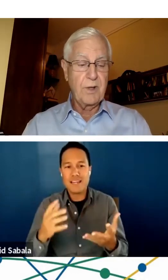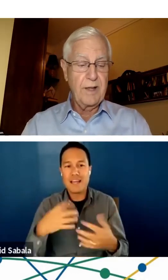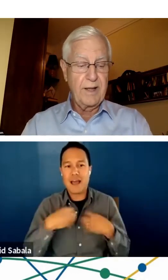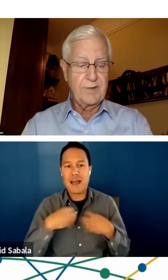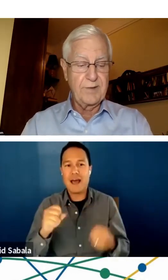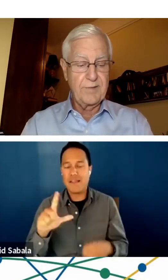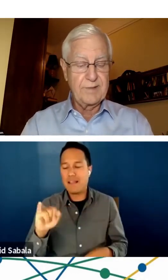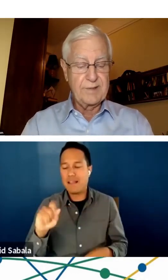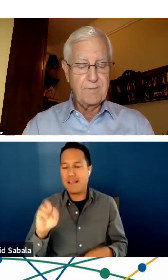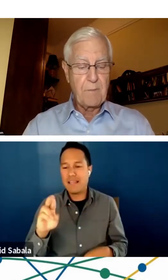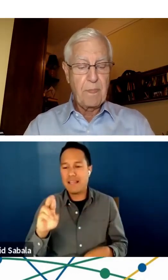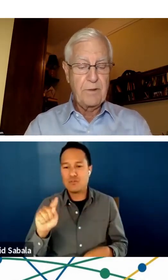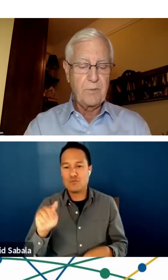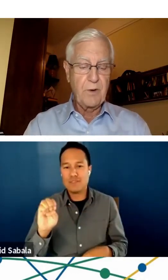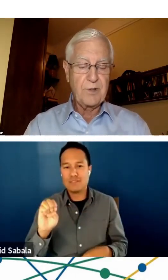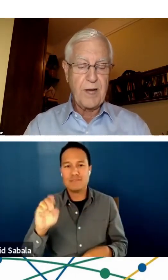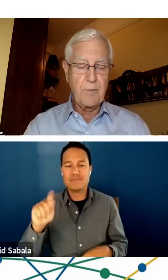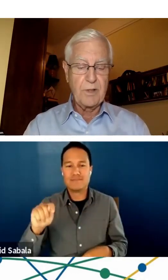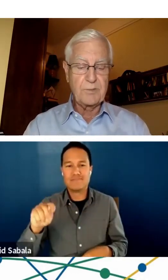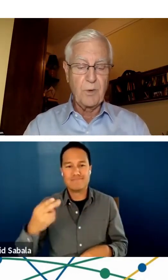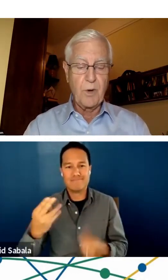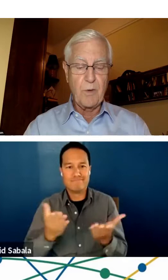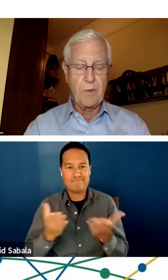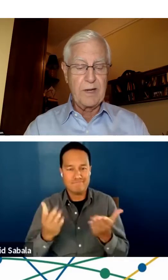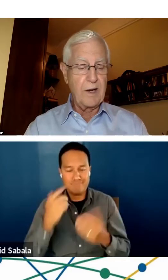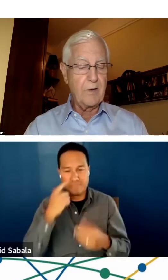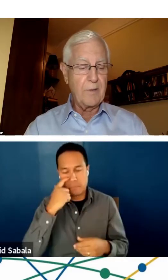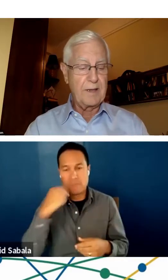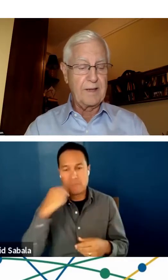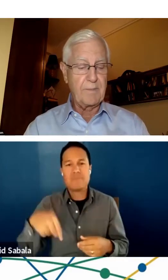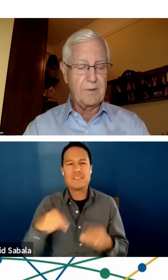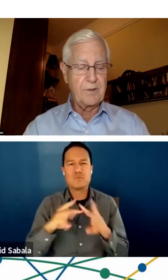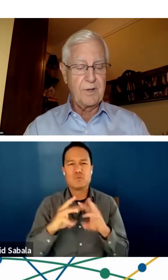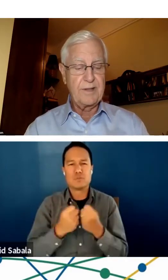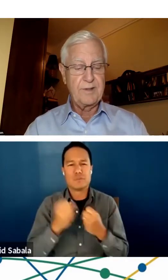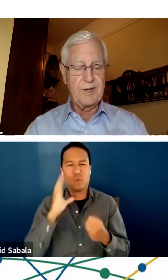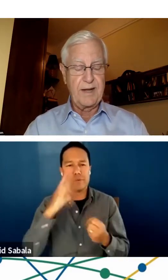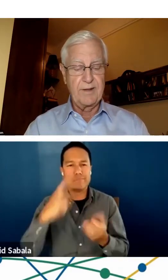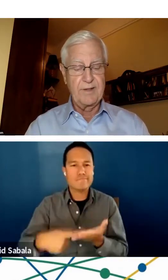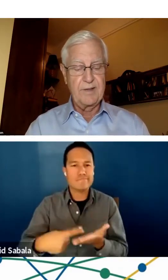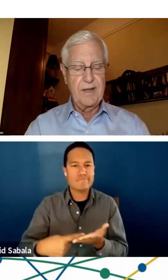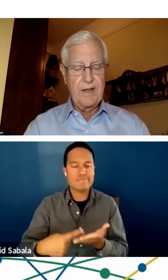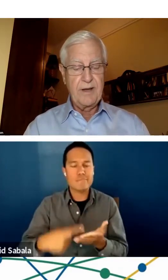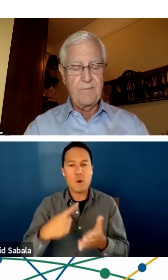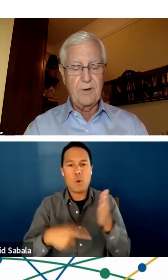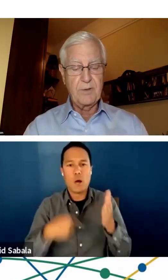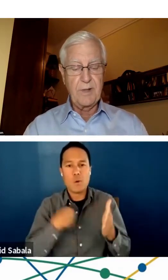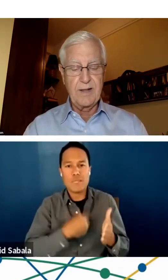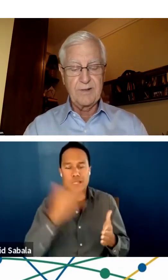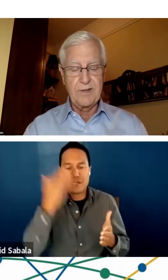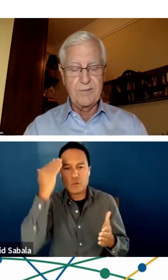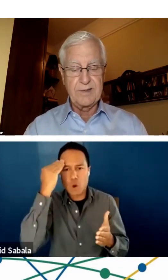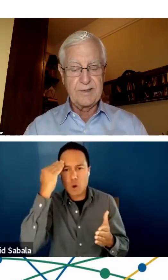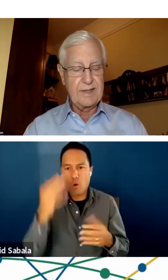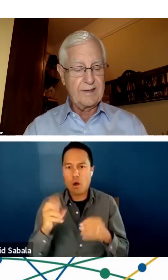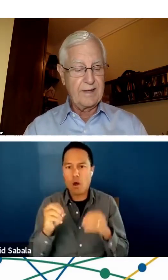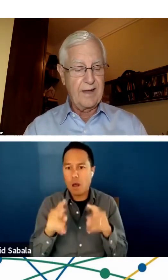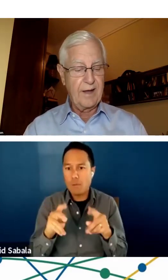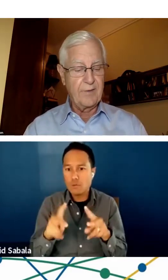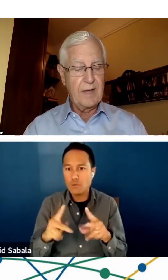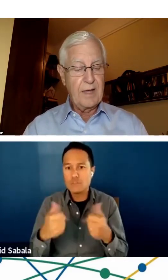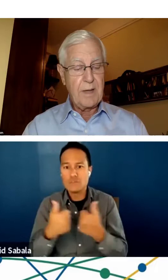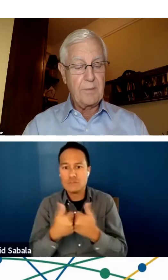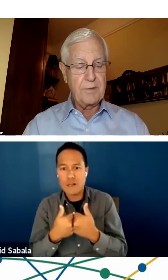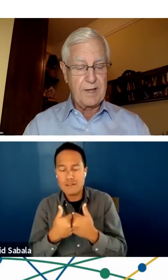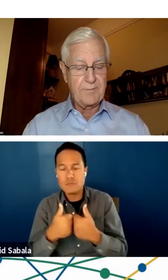Virtual Health Services. This workshop will explore what we know about the opportunities and challenges that virtual health services and